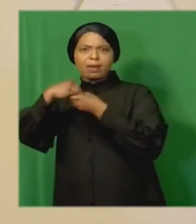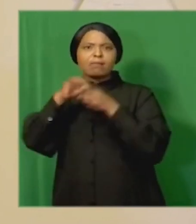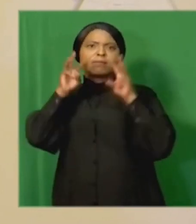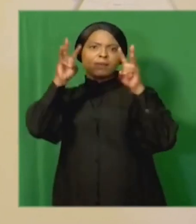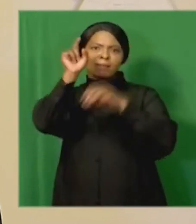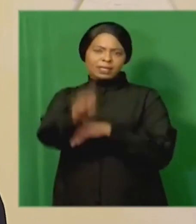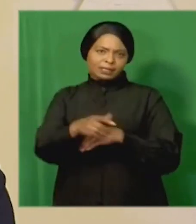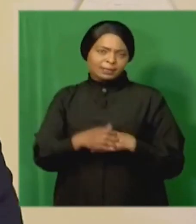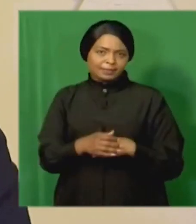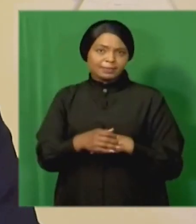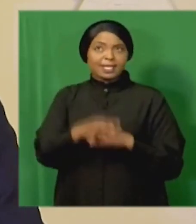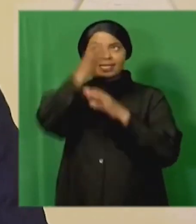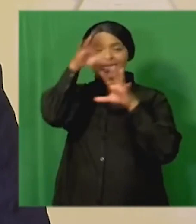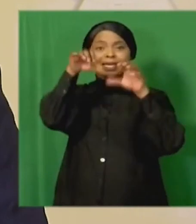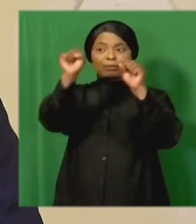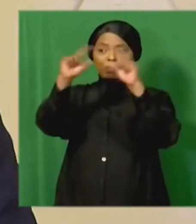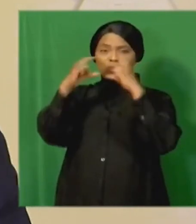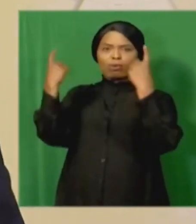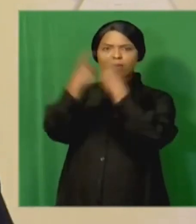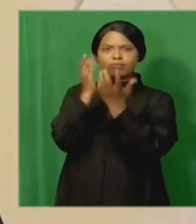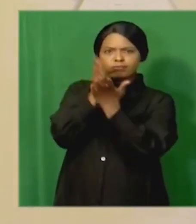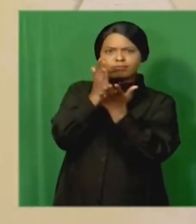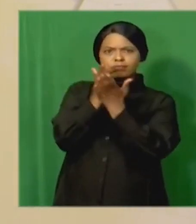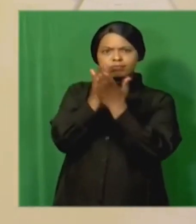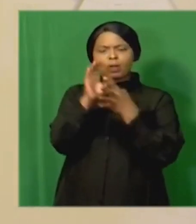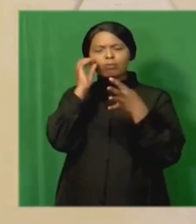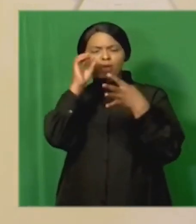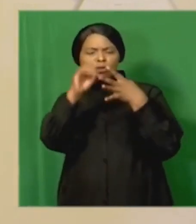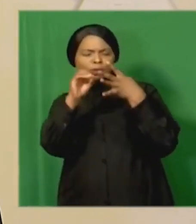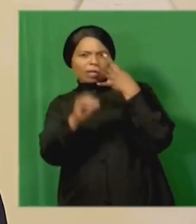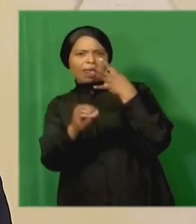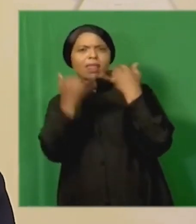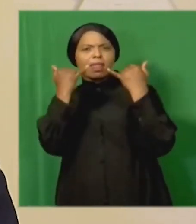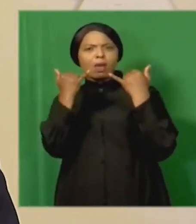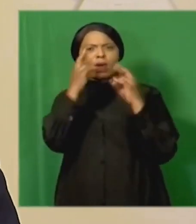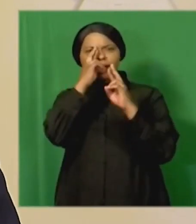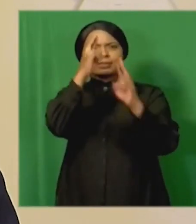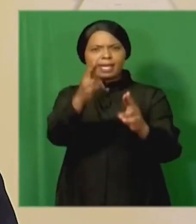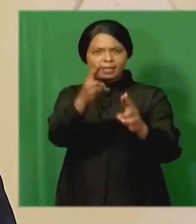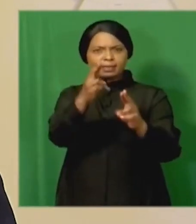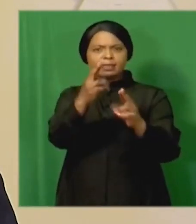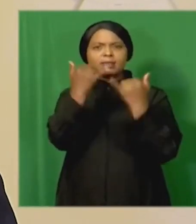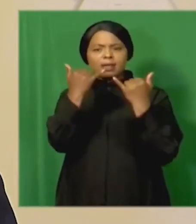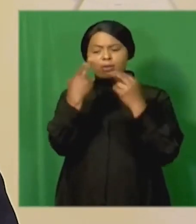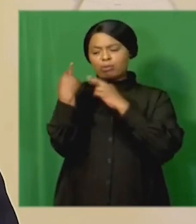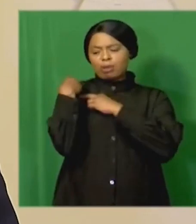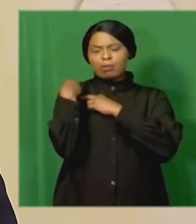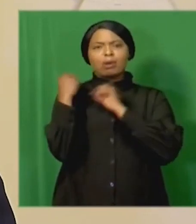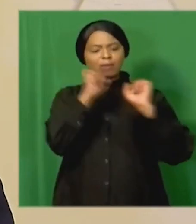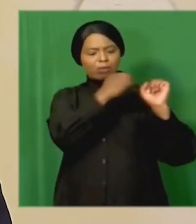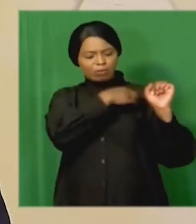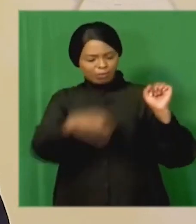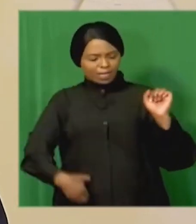the state capture commission made certain observations with respect to the responsibility of the president and